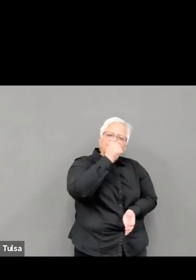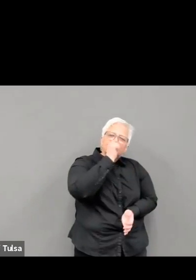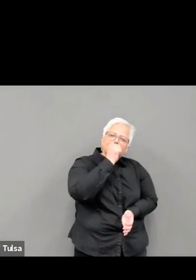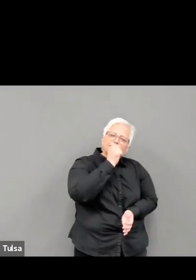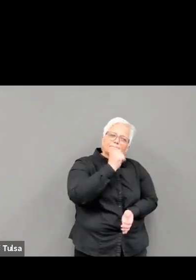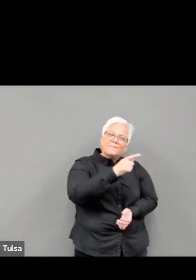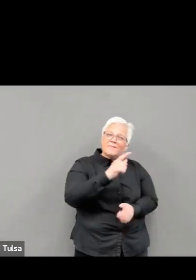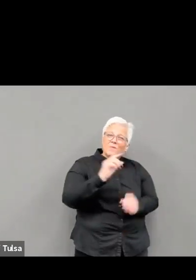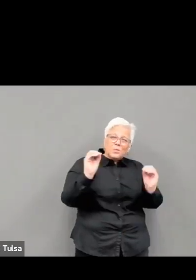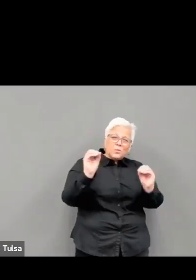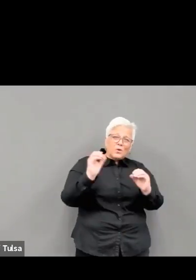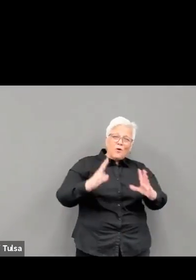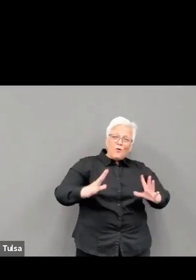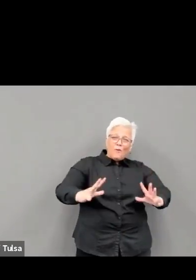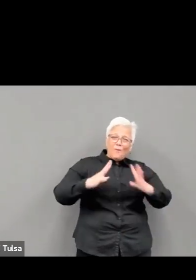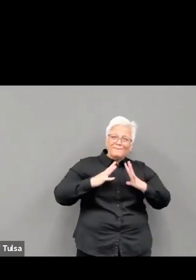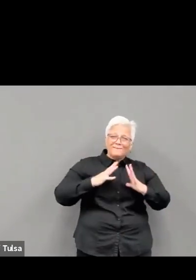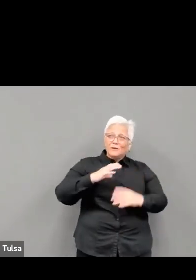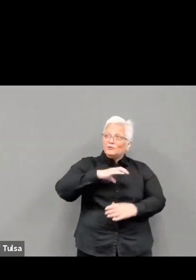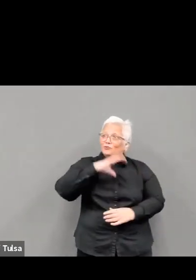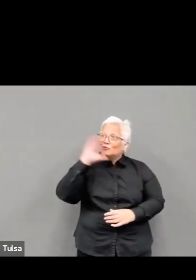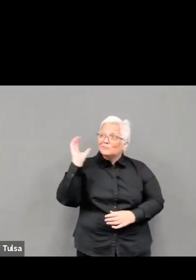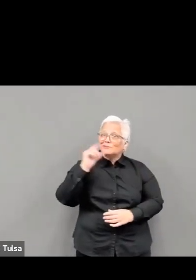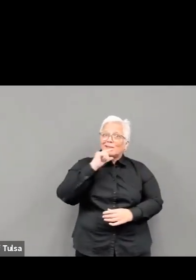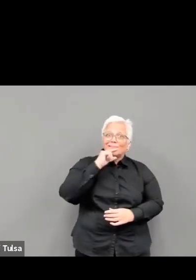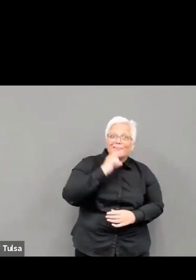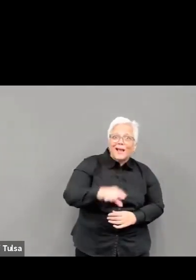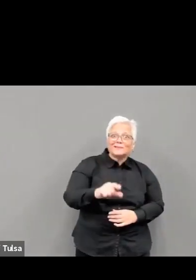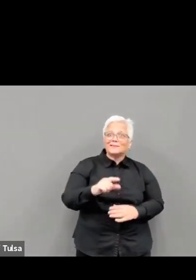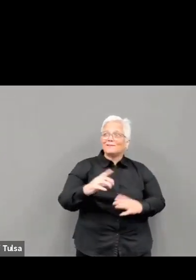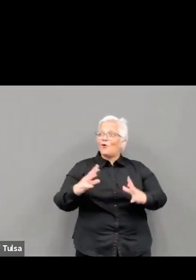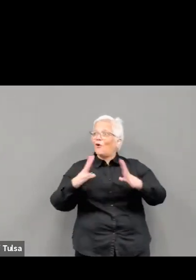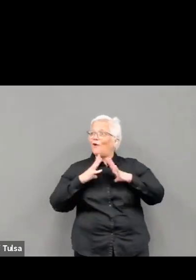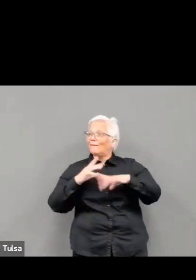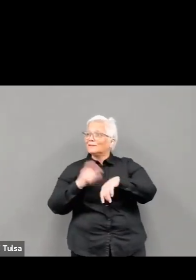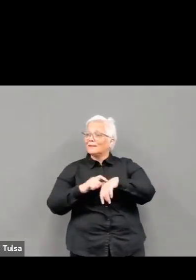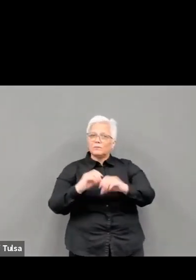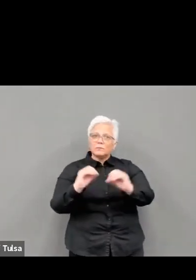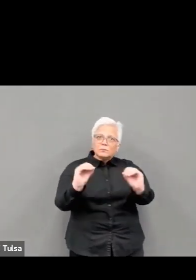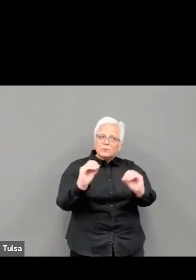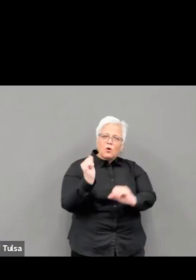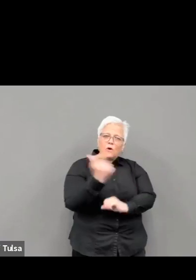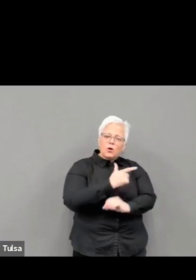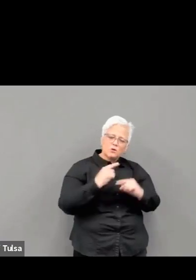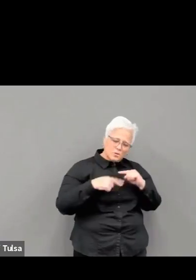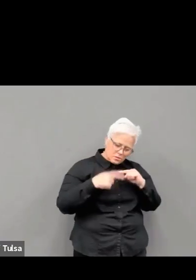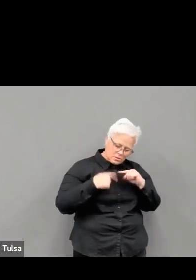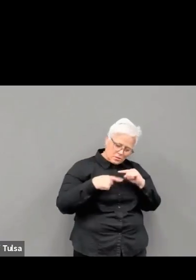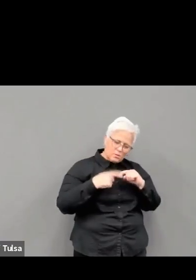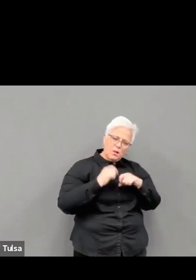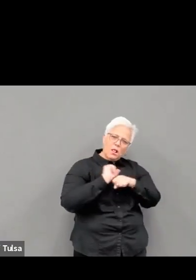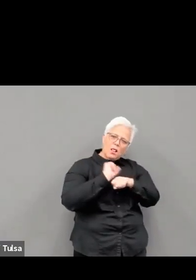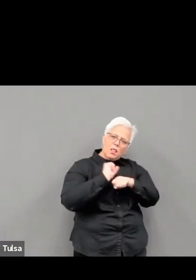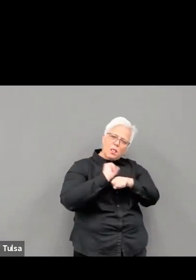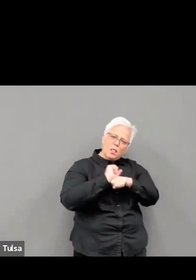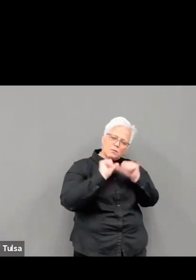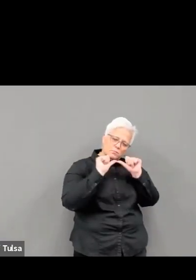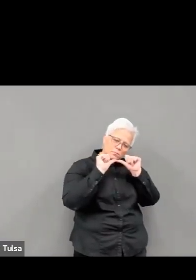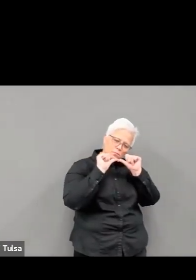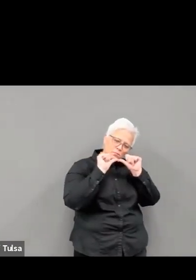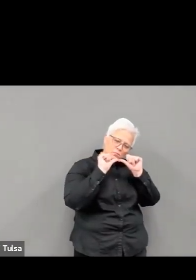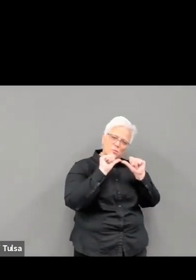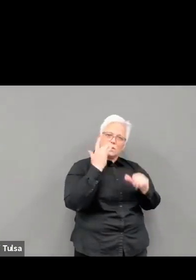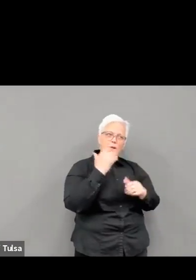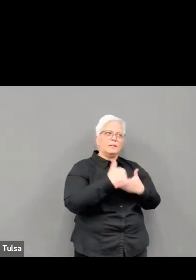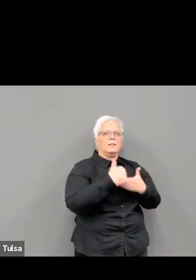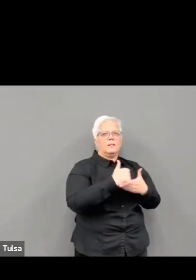We've seen the heartbreak that has affected so many families, friends, and colleagues who have lost a loved one to COVID. And we felt